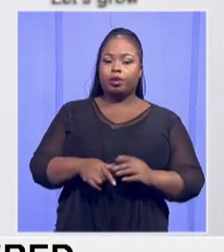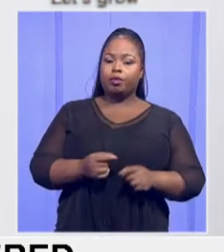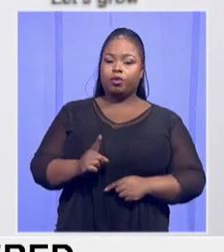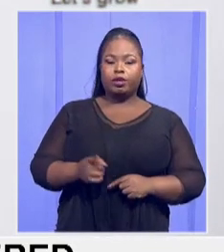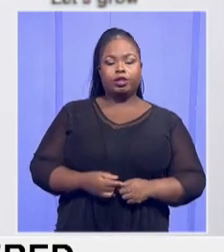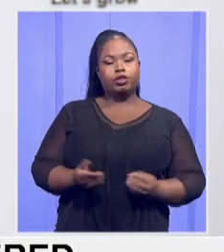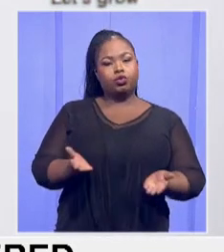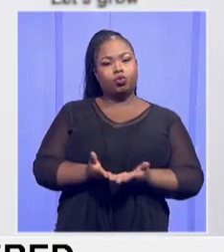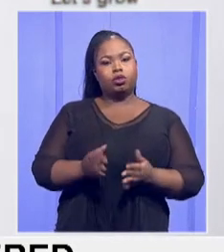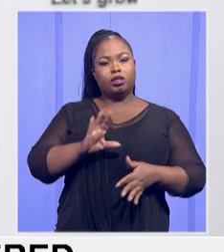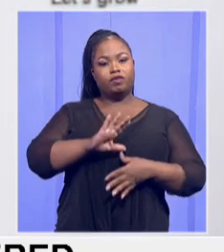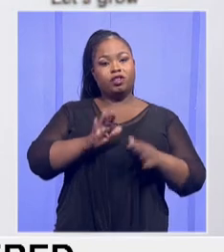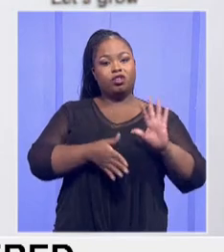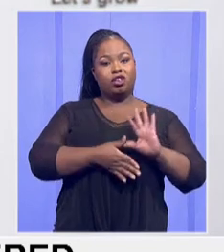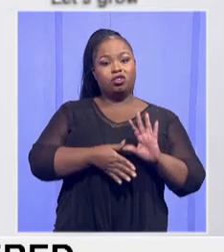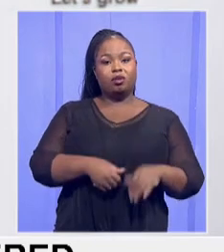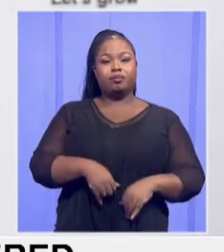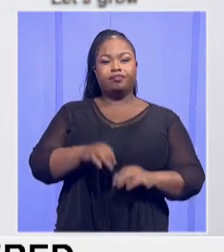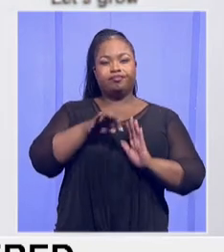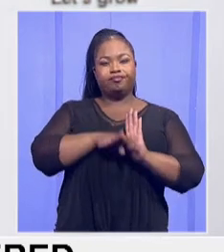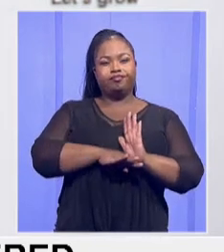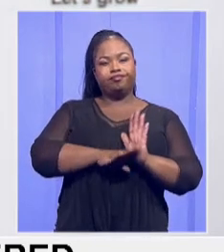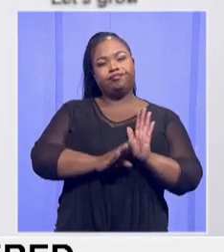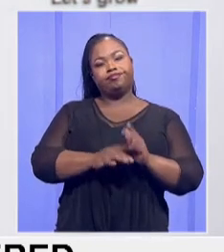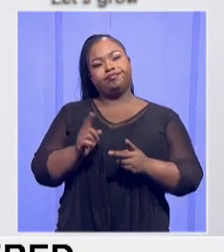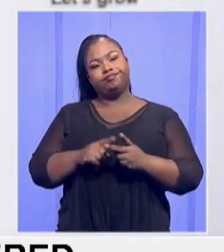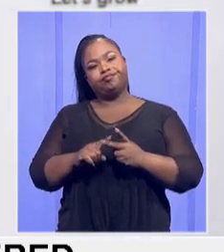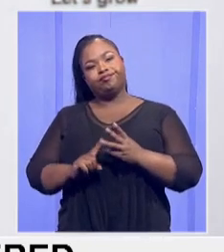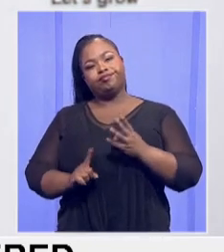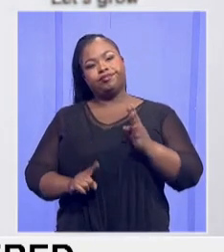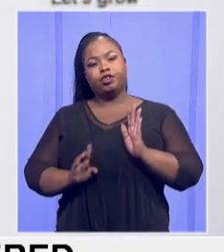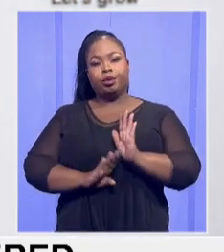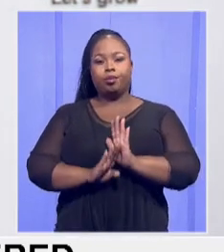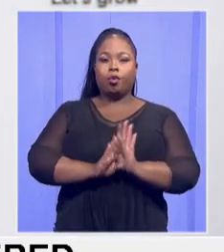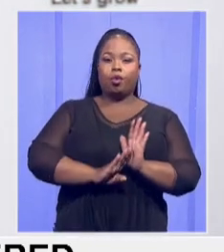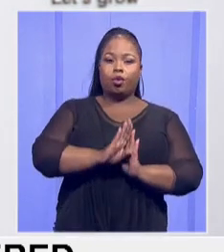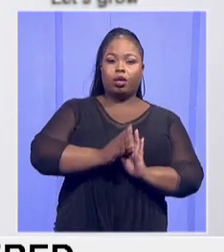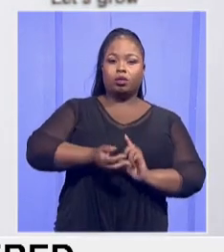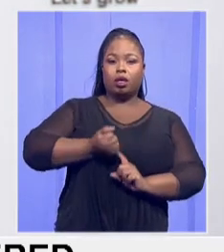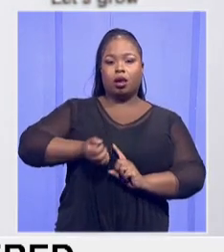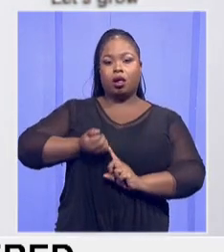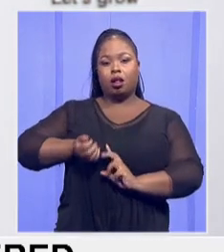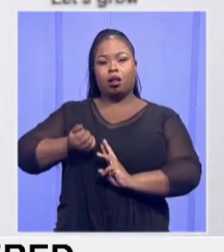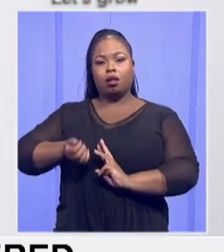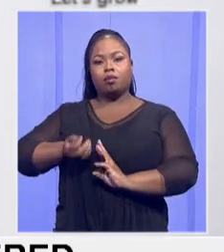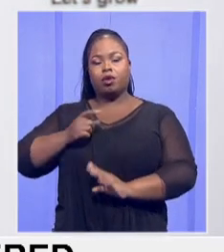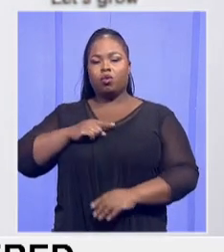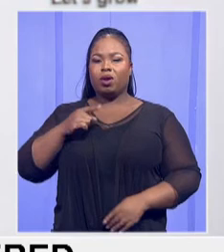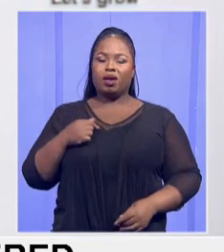around school infrastructure, what progress we have made because I think the concerns after